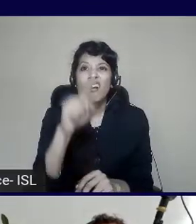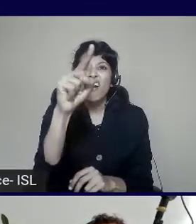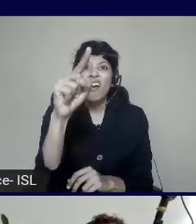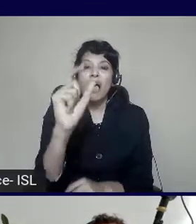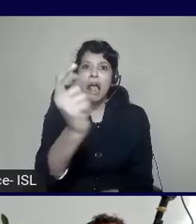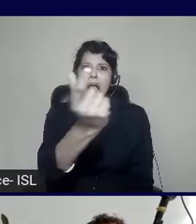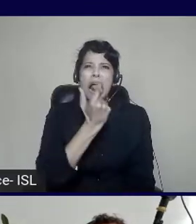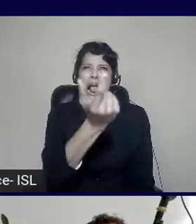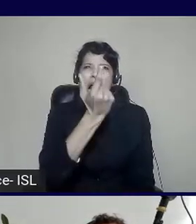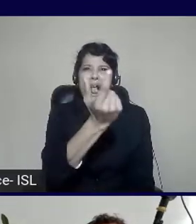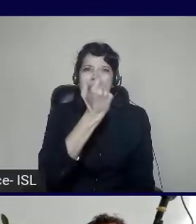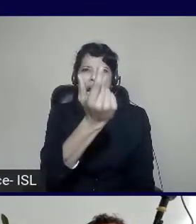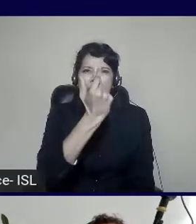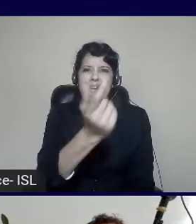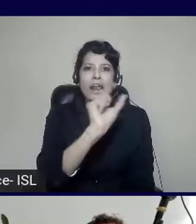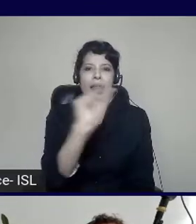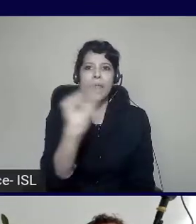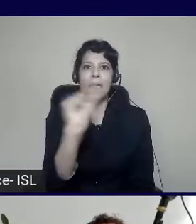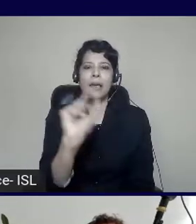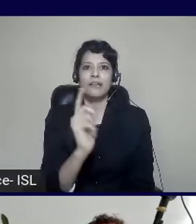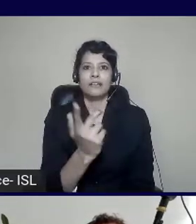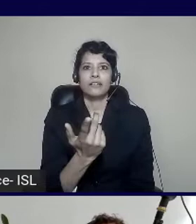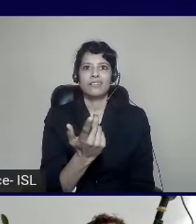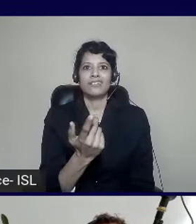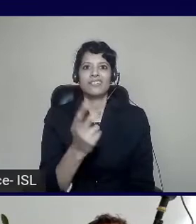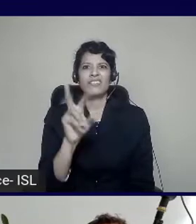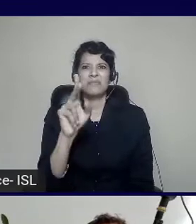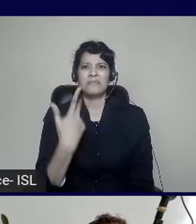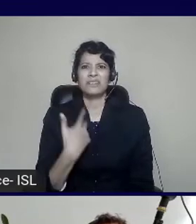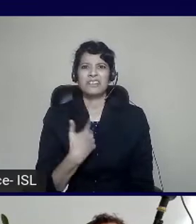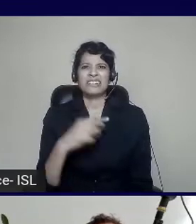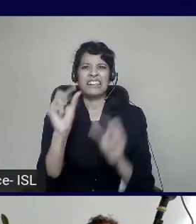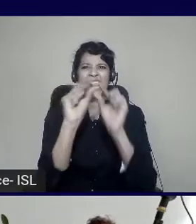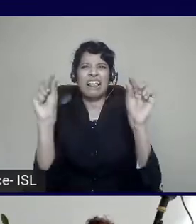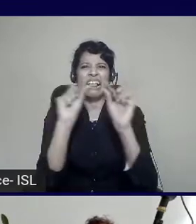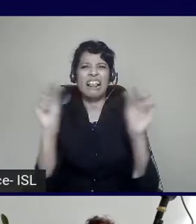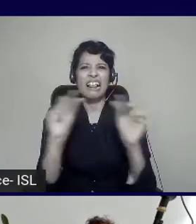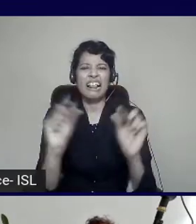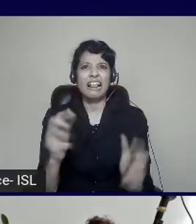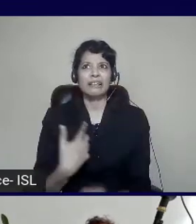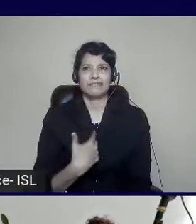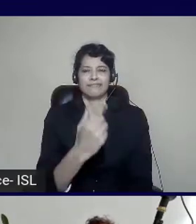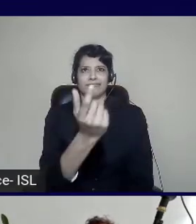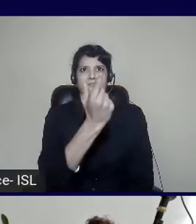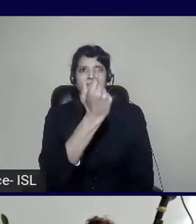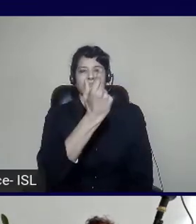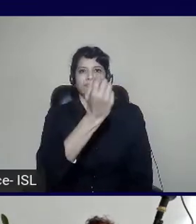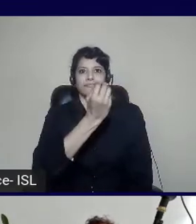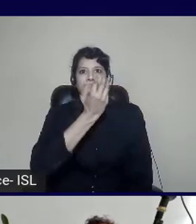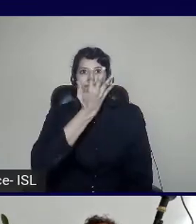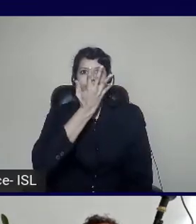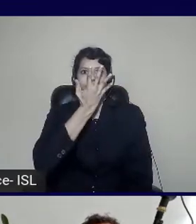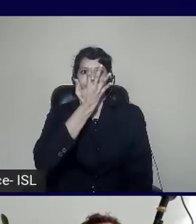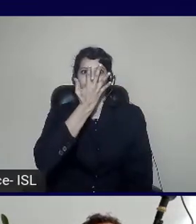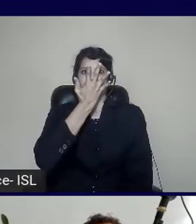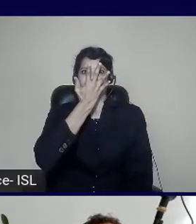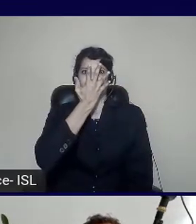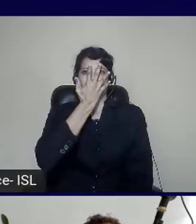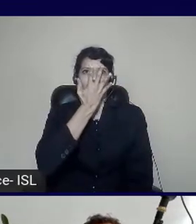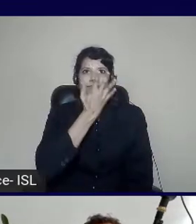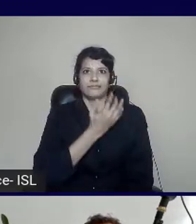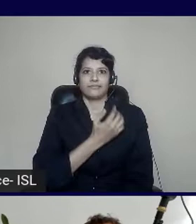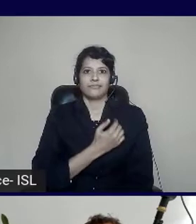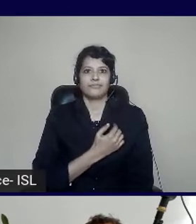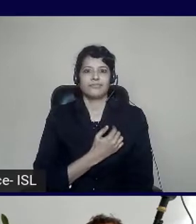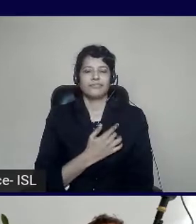afterwards. It said, you are bleep, bleep, bleep, bleep. And I thought, oh, my gosh. And I felt disabled